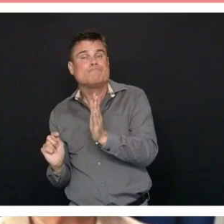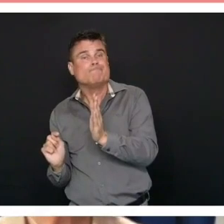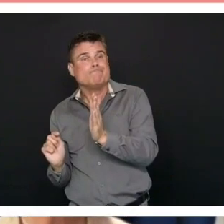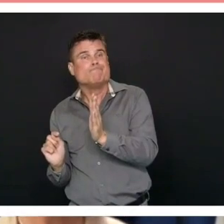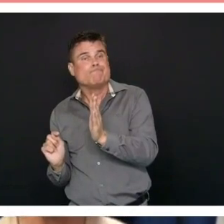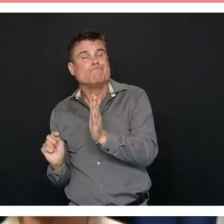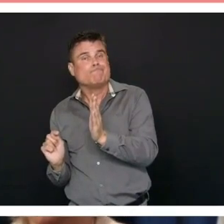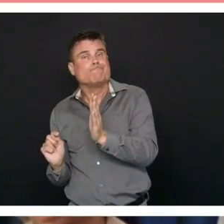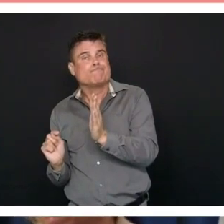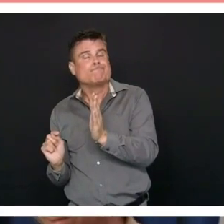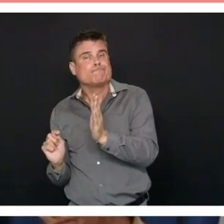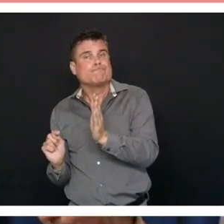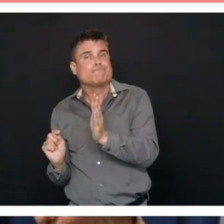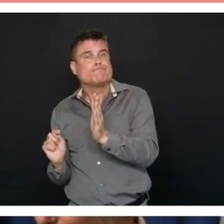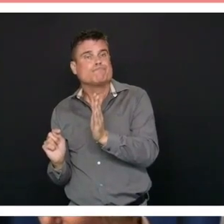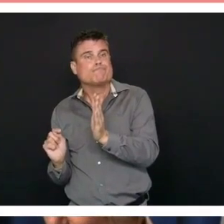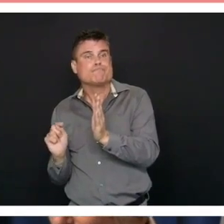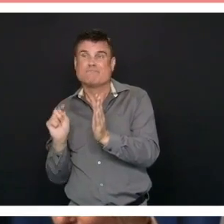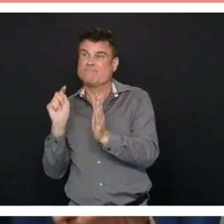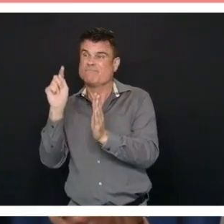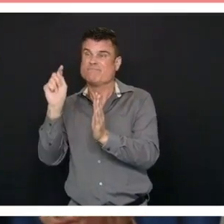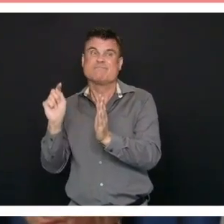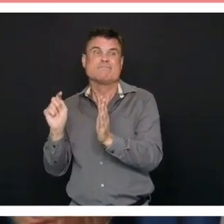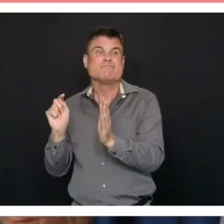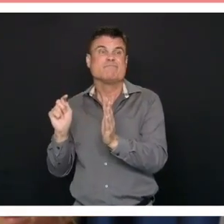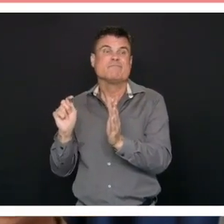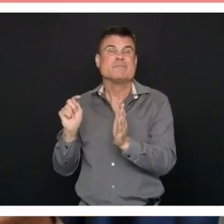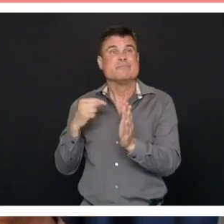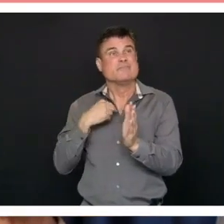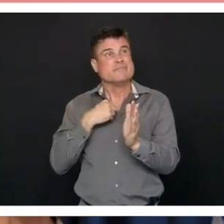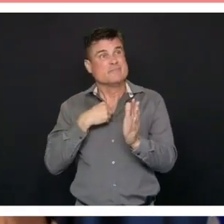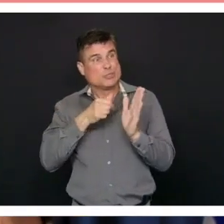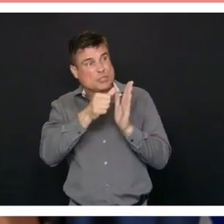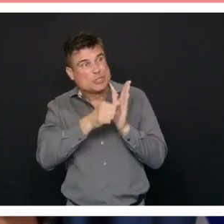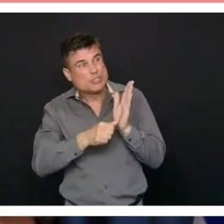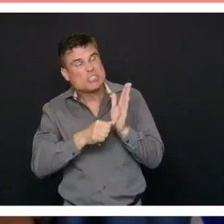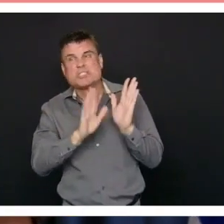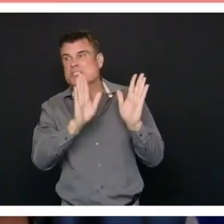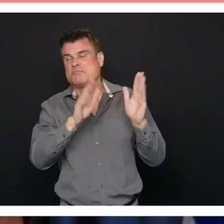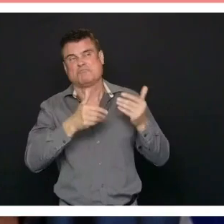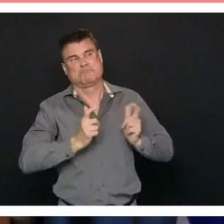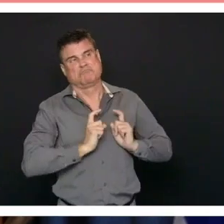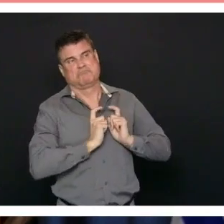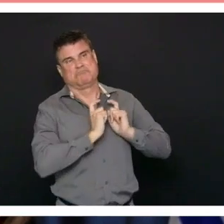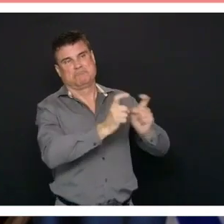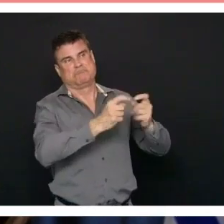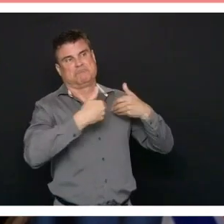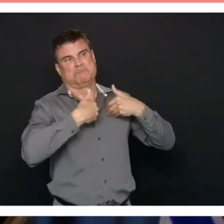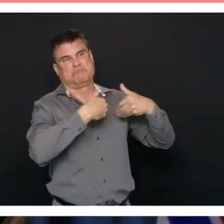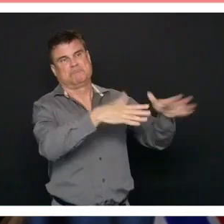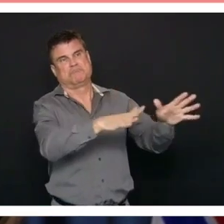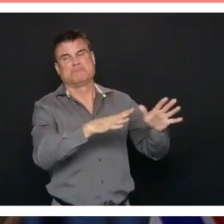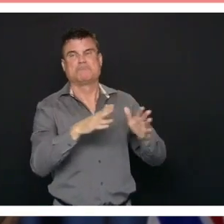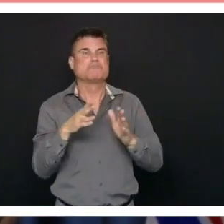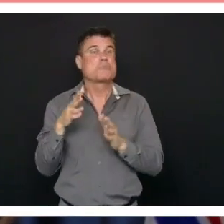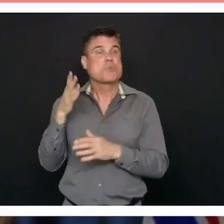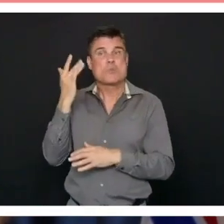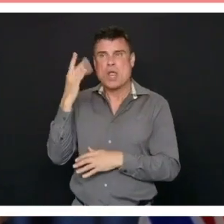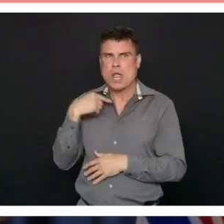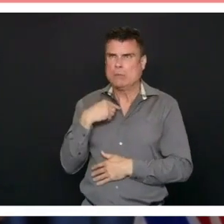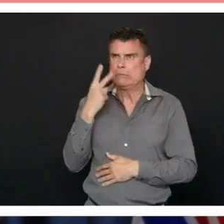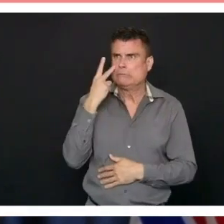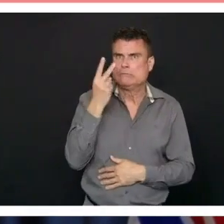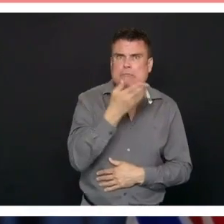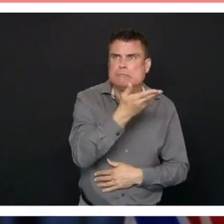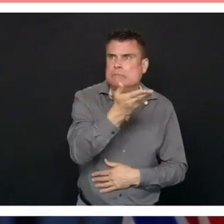flattened the curve and we had a record number of empty beds in hospitals the last couple of months because the surge didn't